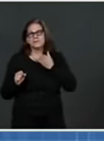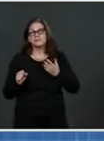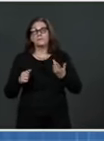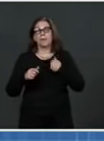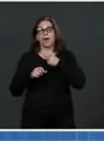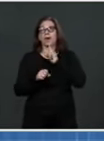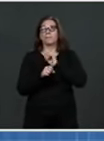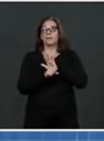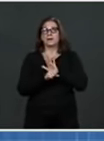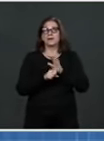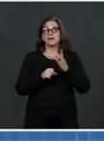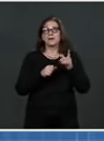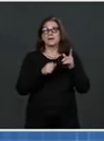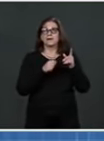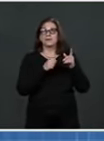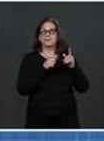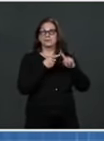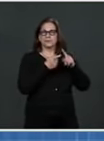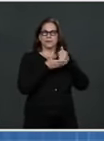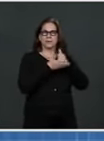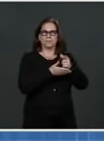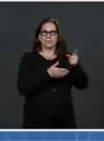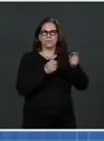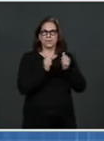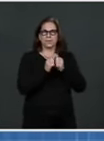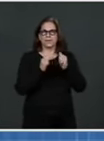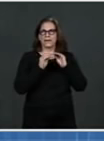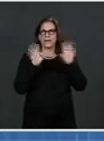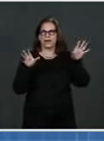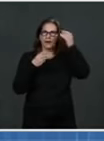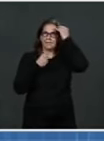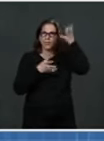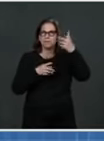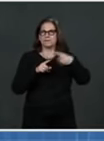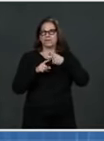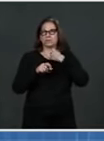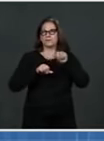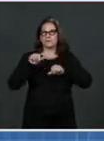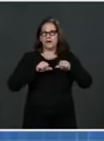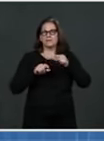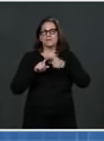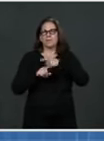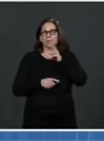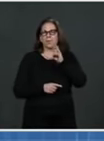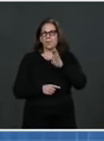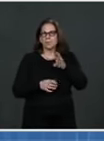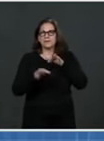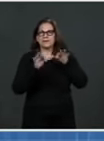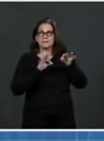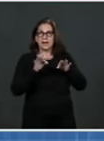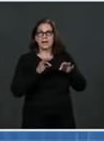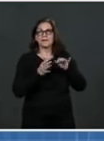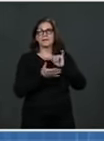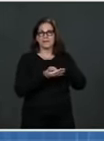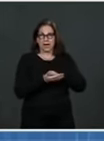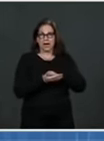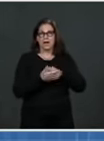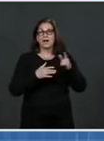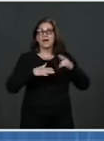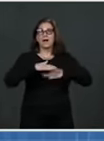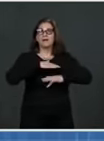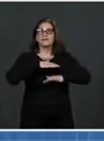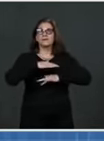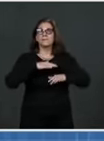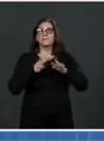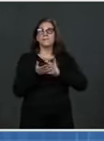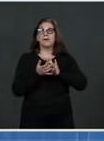have clear information on our website, and to better describe the signs underlying these conditions. After a thorough review of the evidence, we